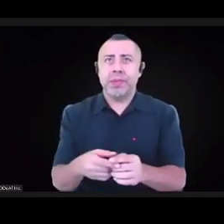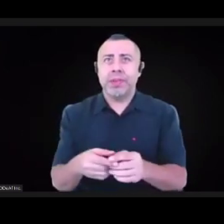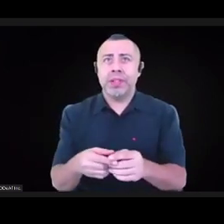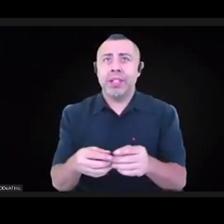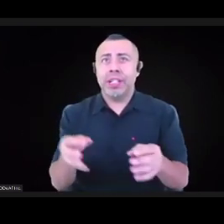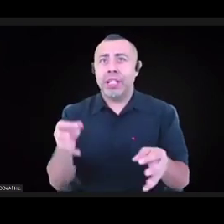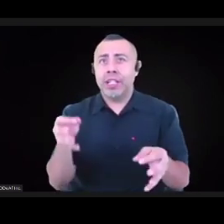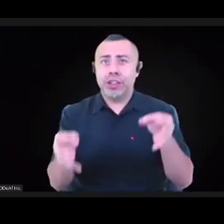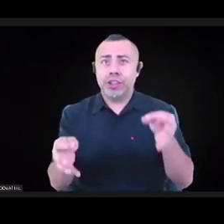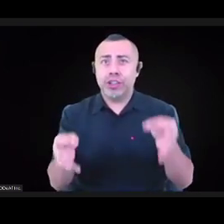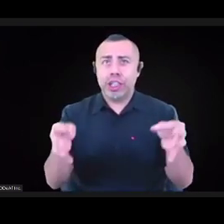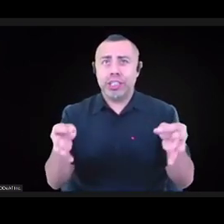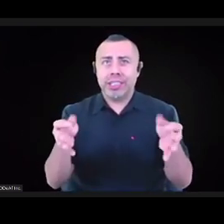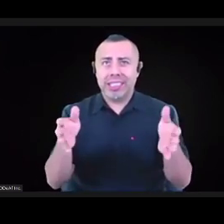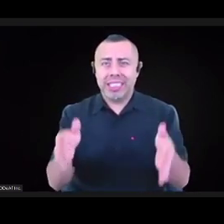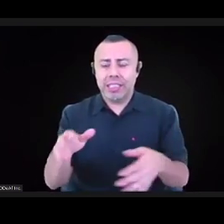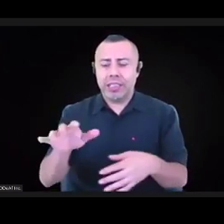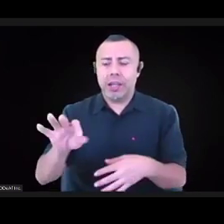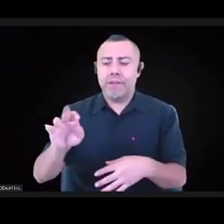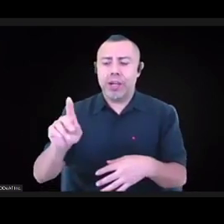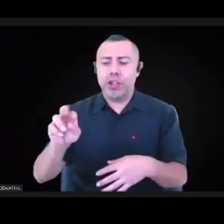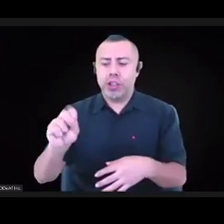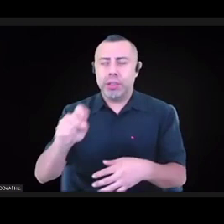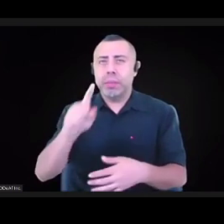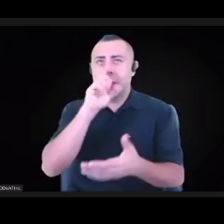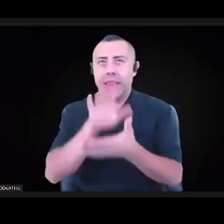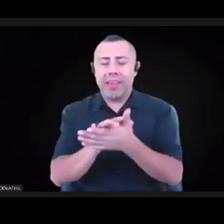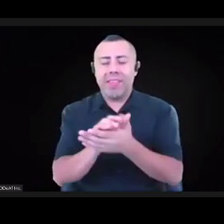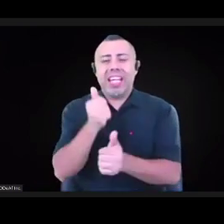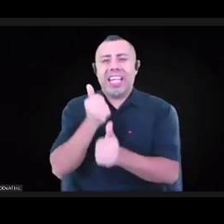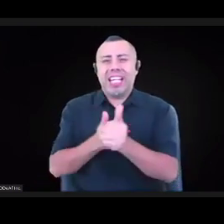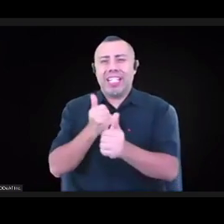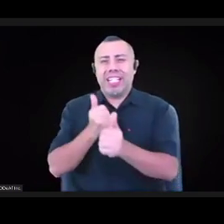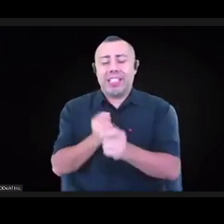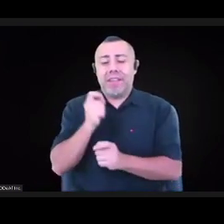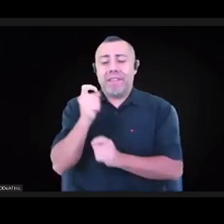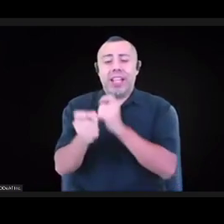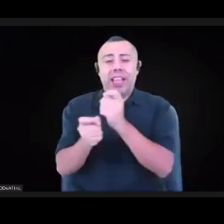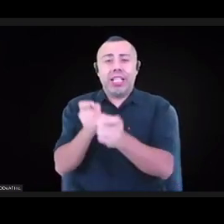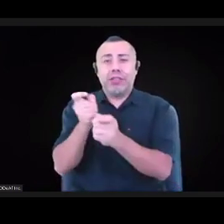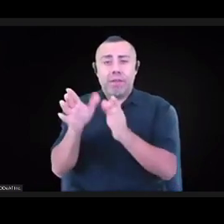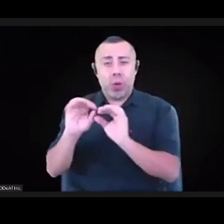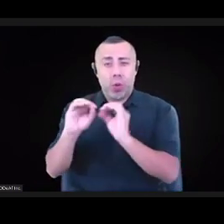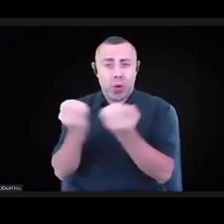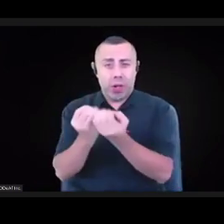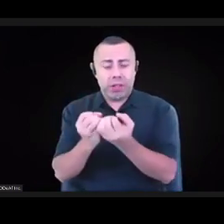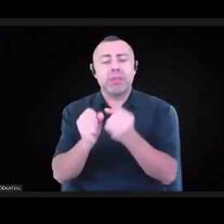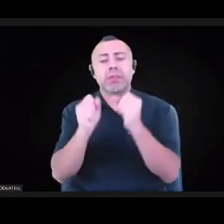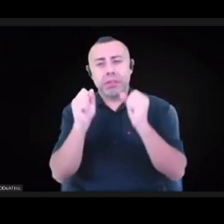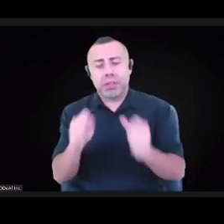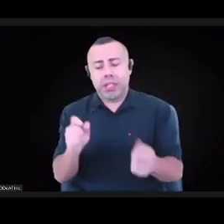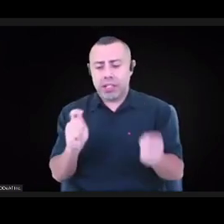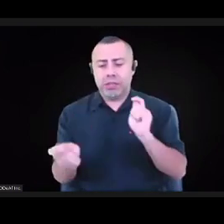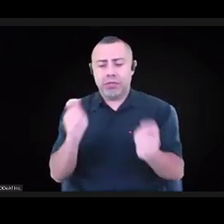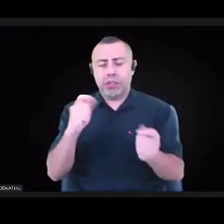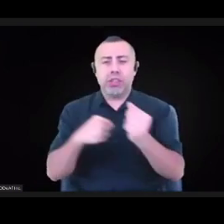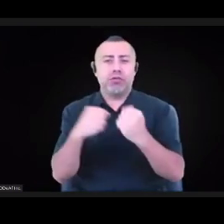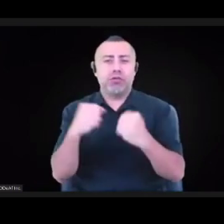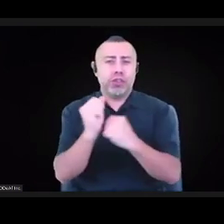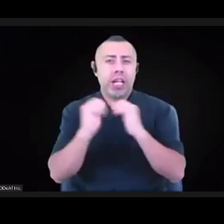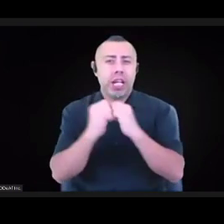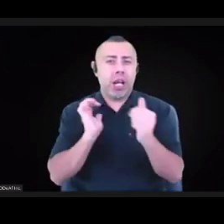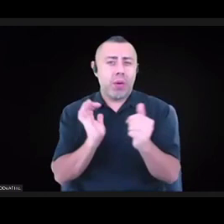philanthropic organization is fully capable of restructuring how our resources are deployed more cooperatively, restoratively, restoratively,